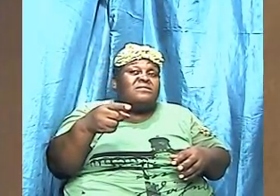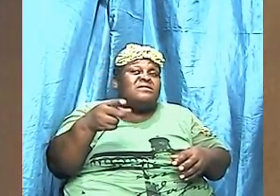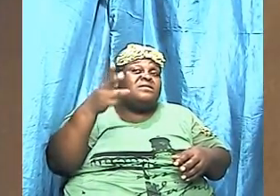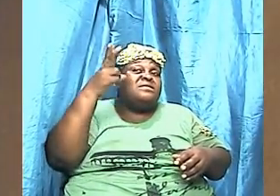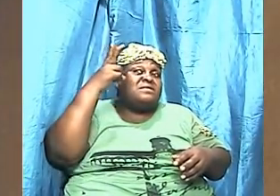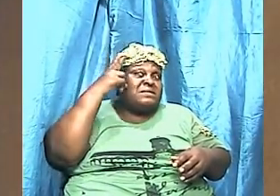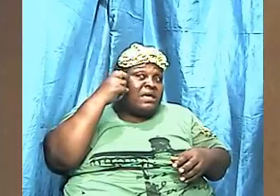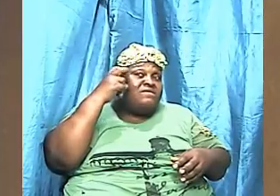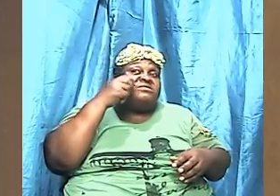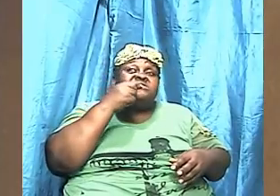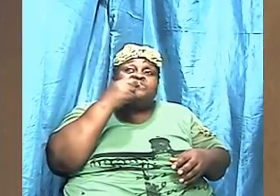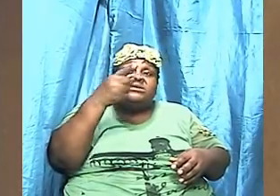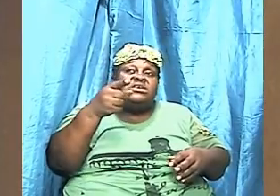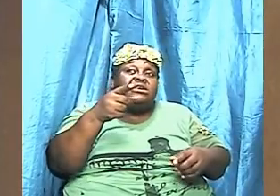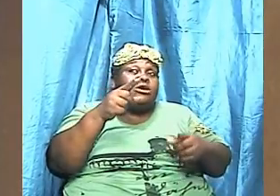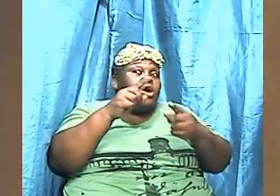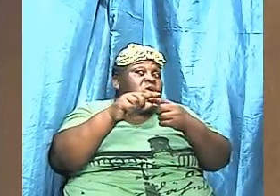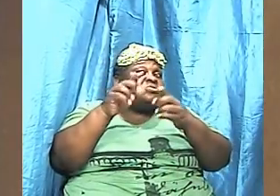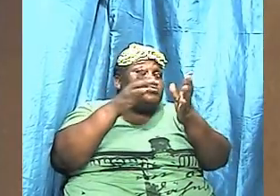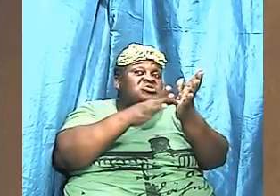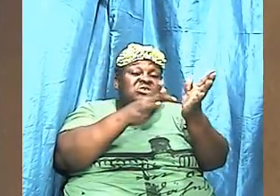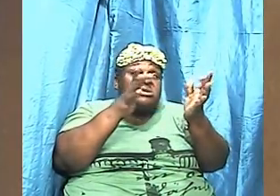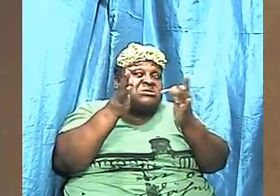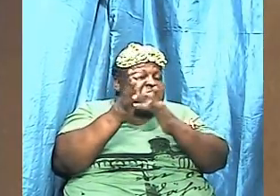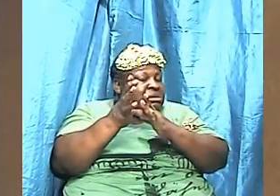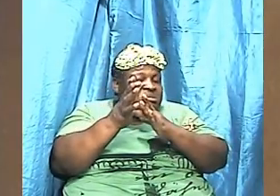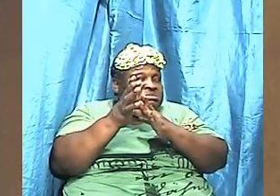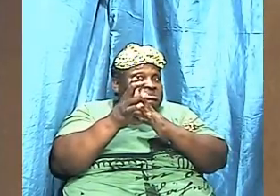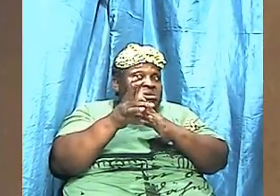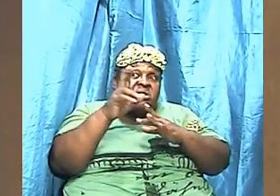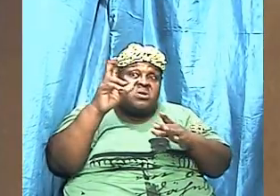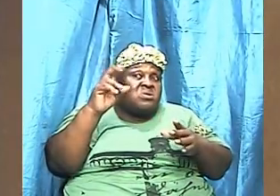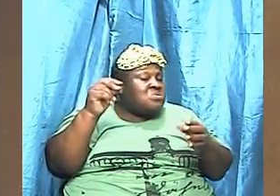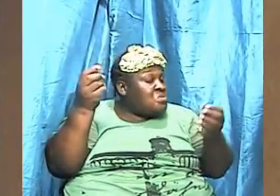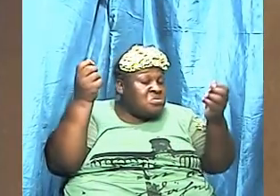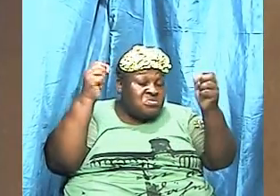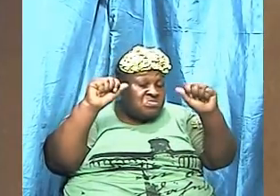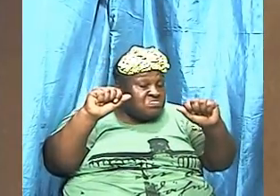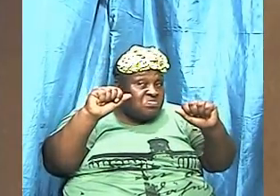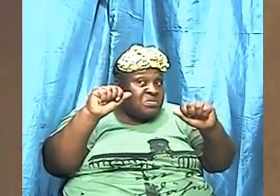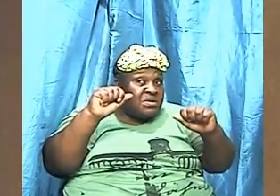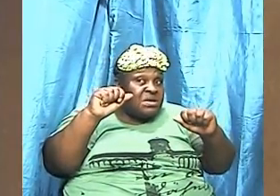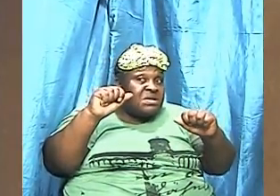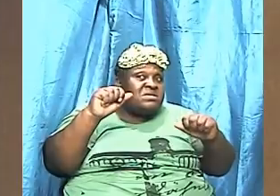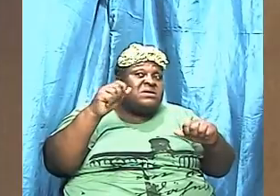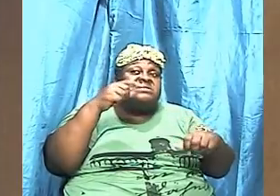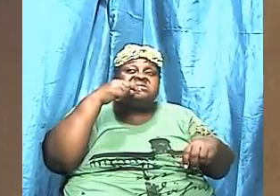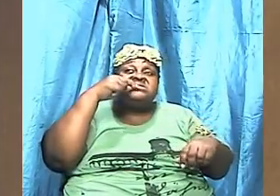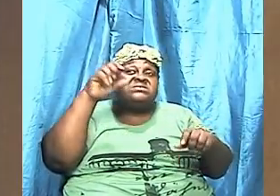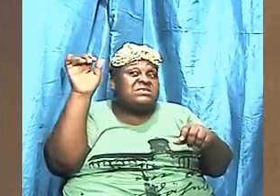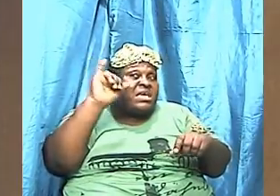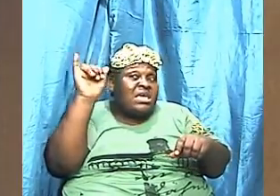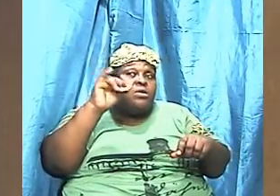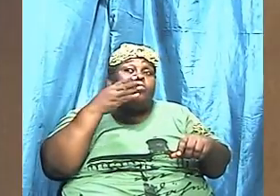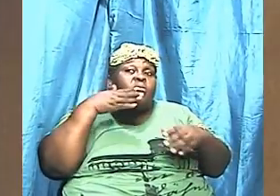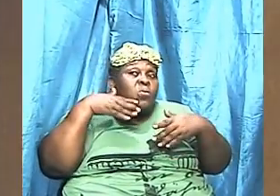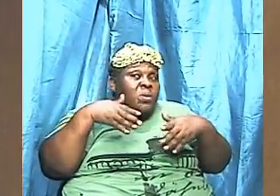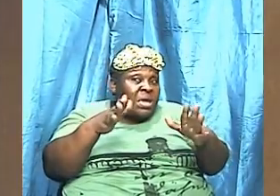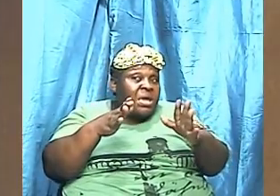speaking no doubt it was in the same way that the devil